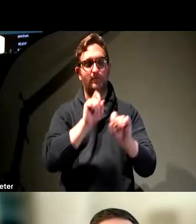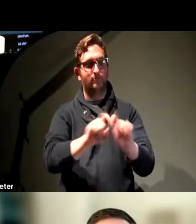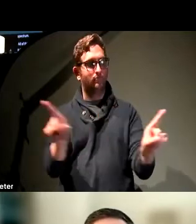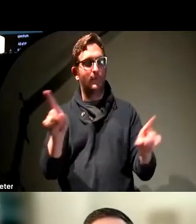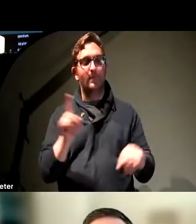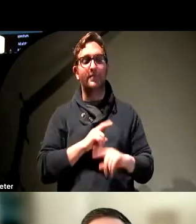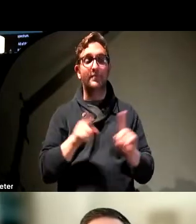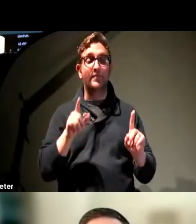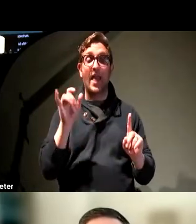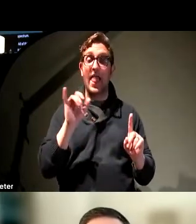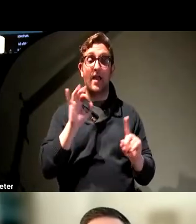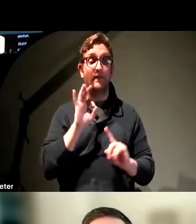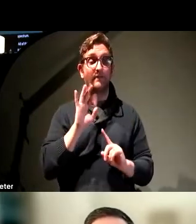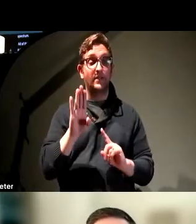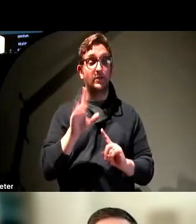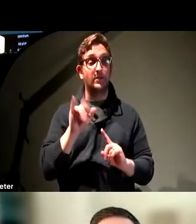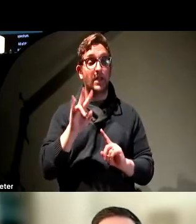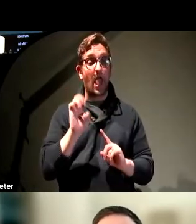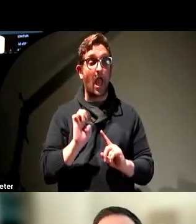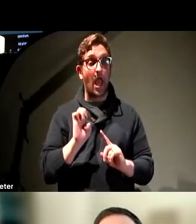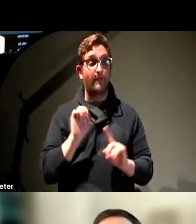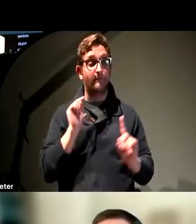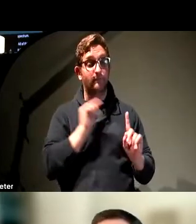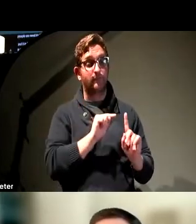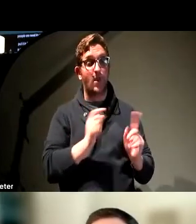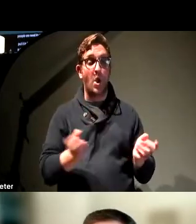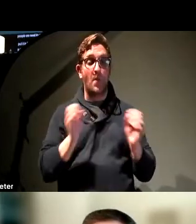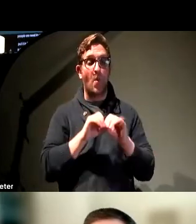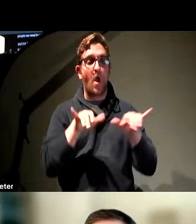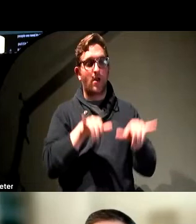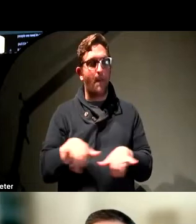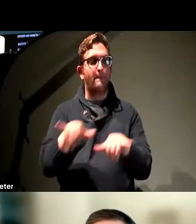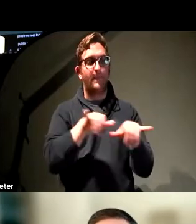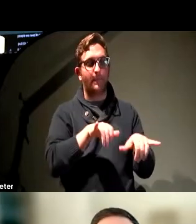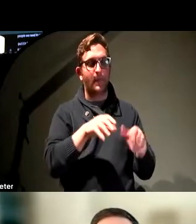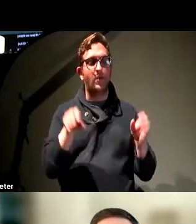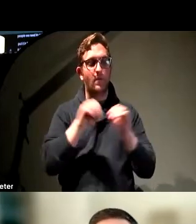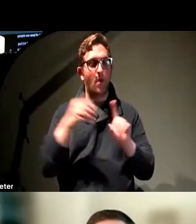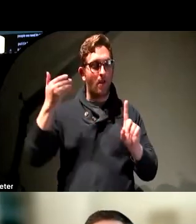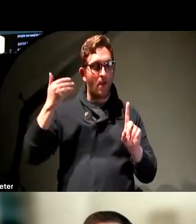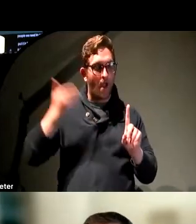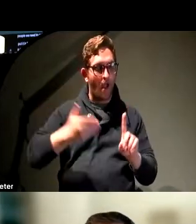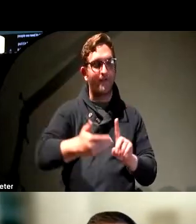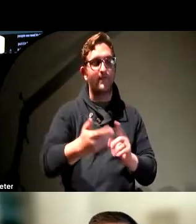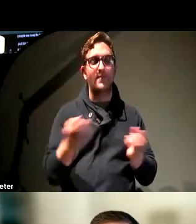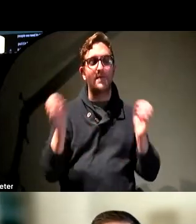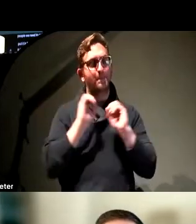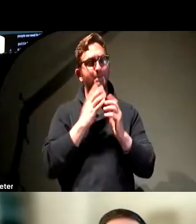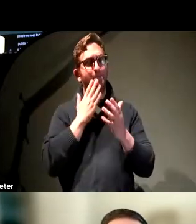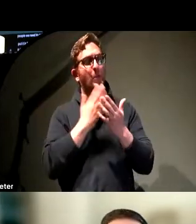such as Facebook Live have become much more common and prevalent and well known for civic